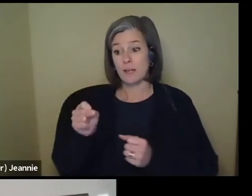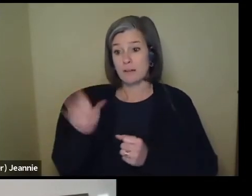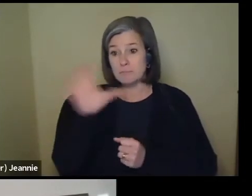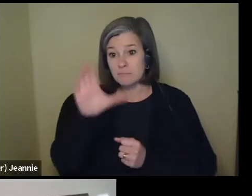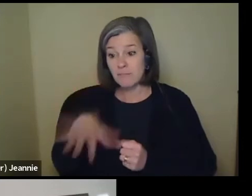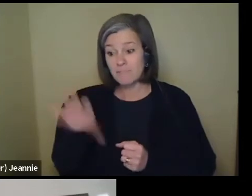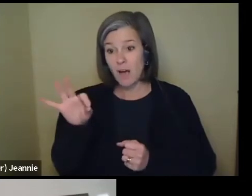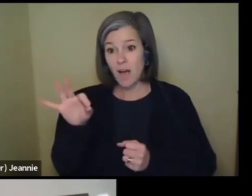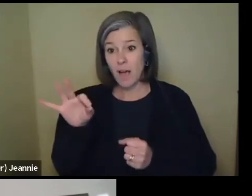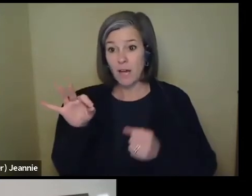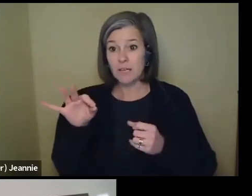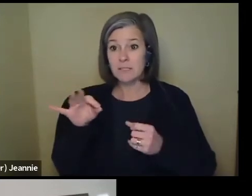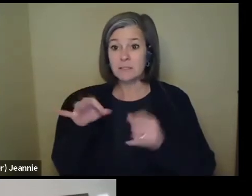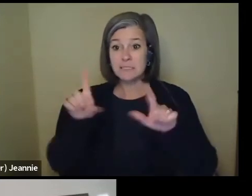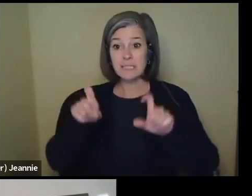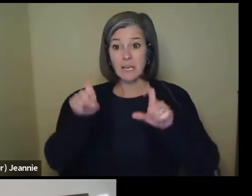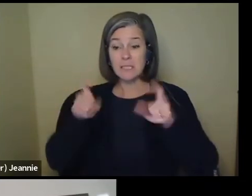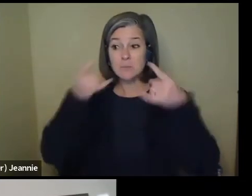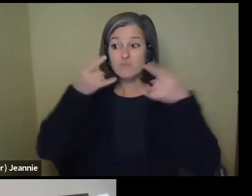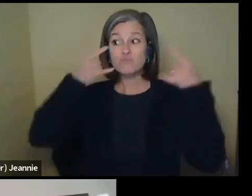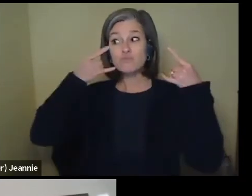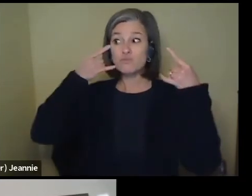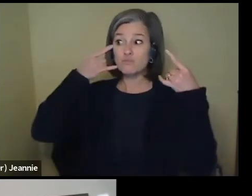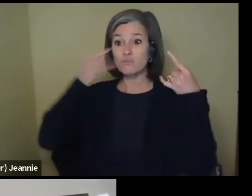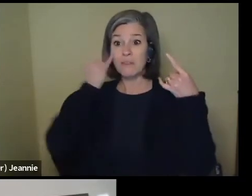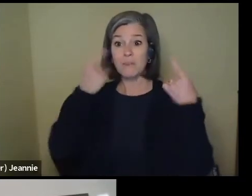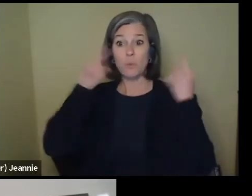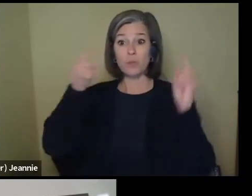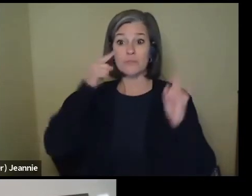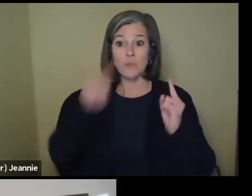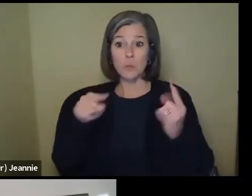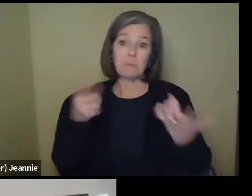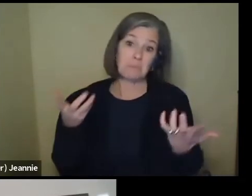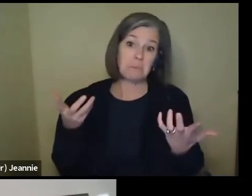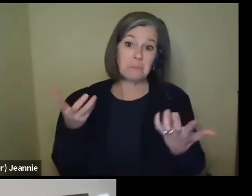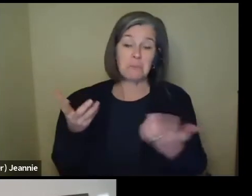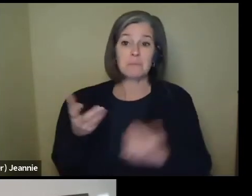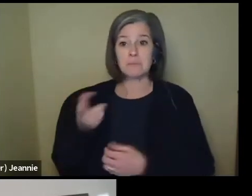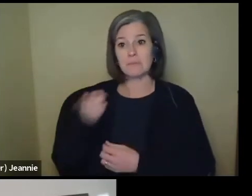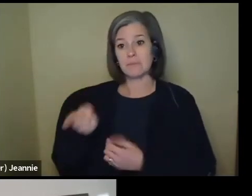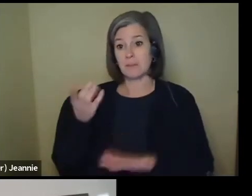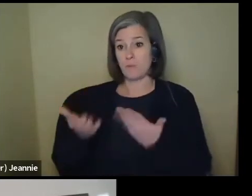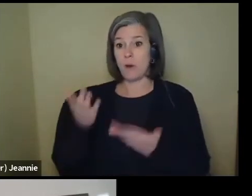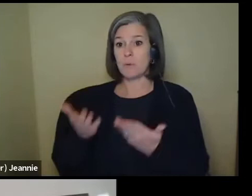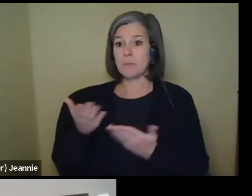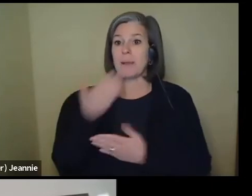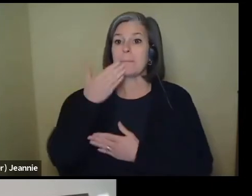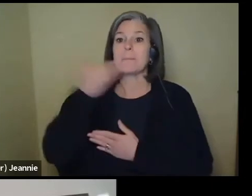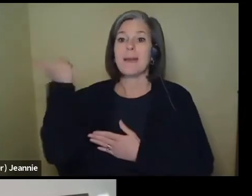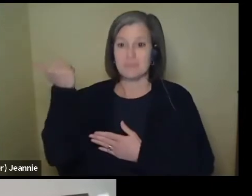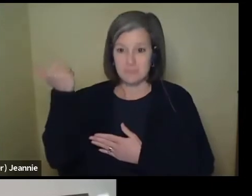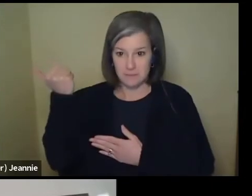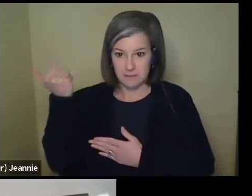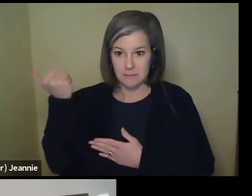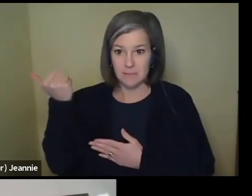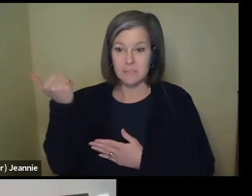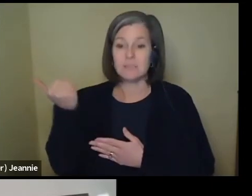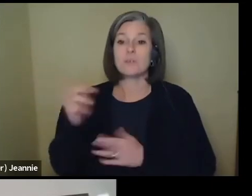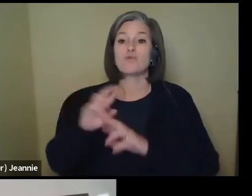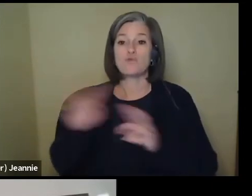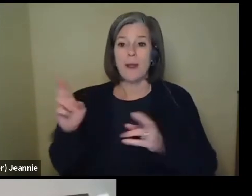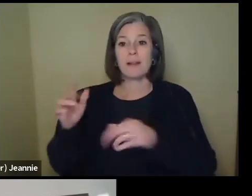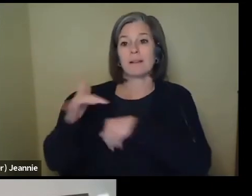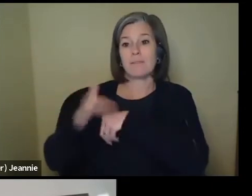try it on and it works for you. These are probably the best masks, best readily available